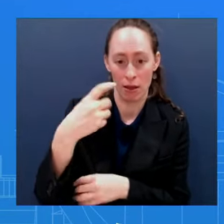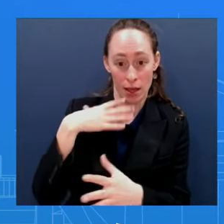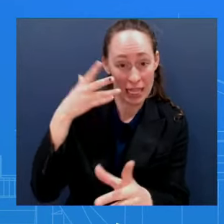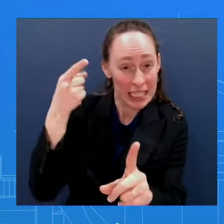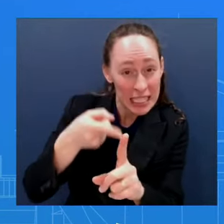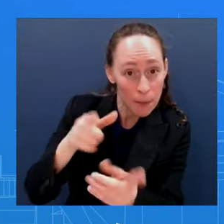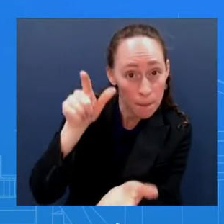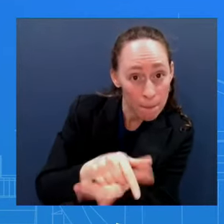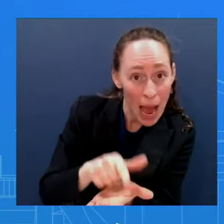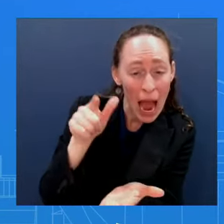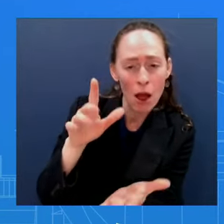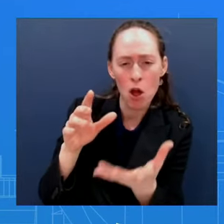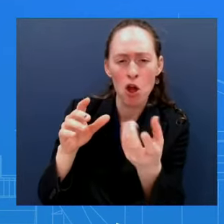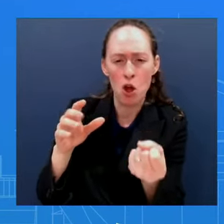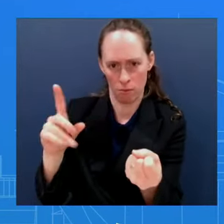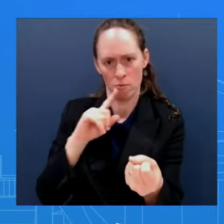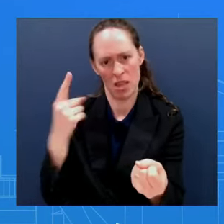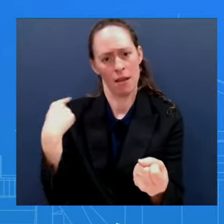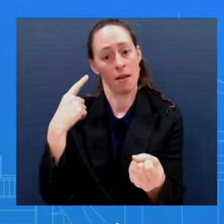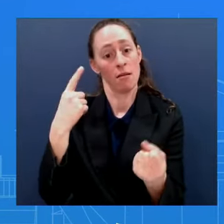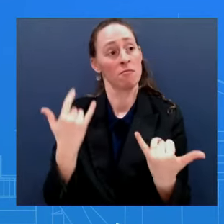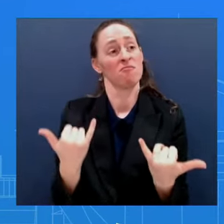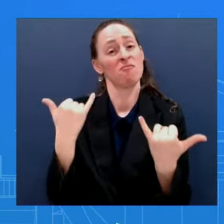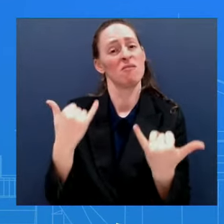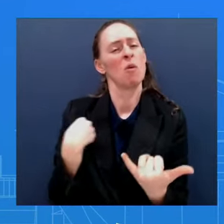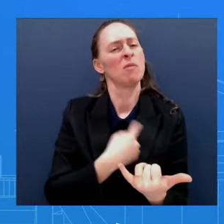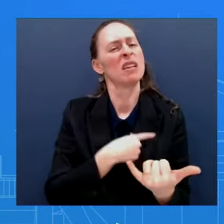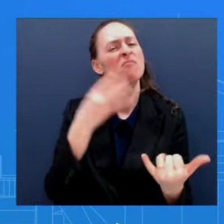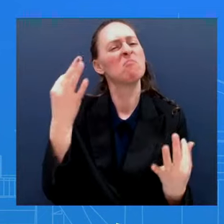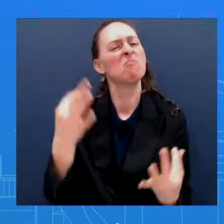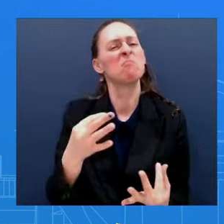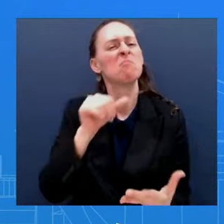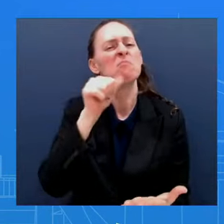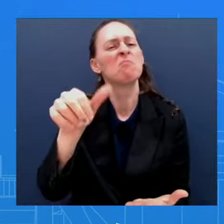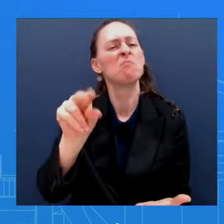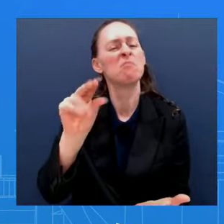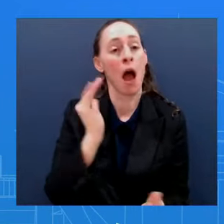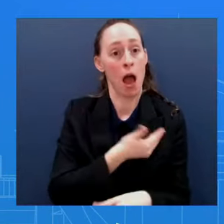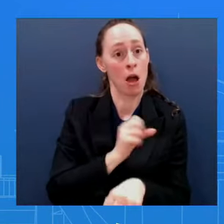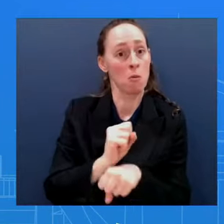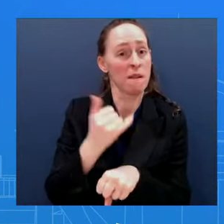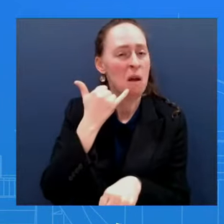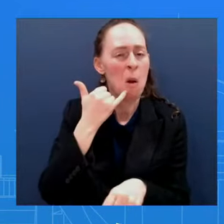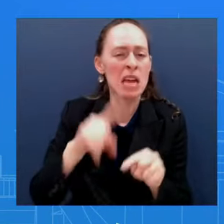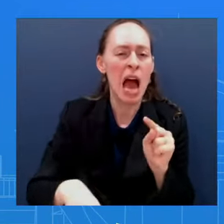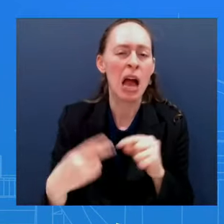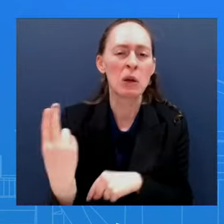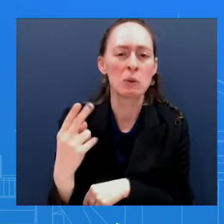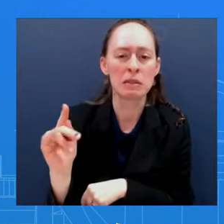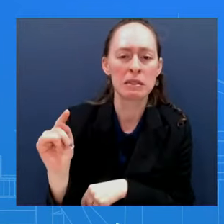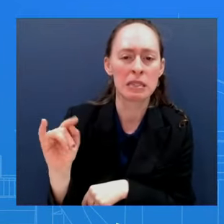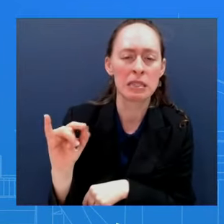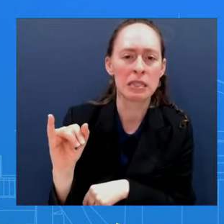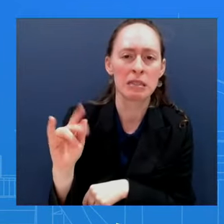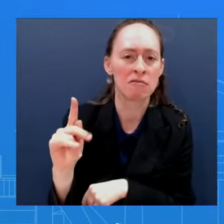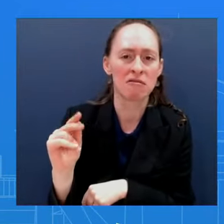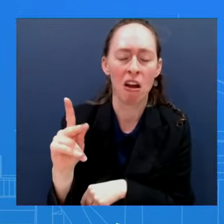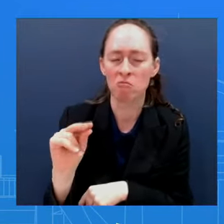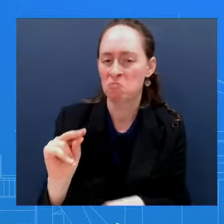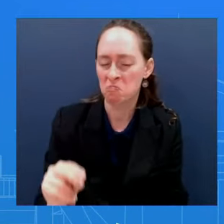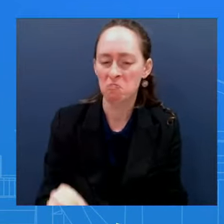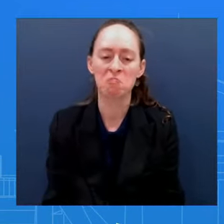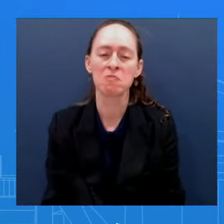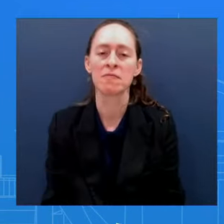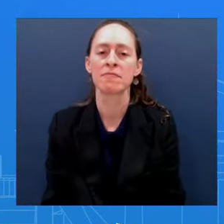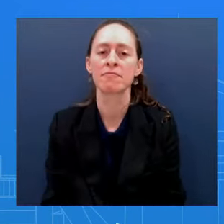So yesterday was the second anniversary of the Biden administration, the Indo-Pacific strategy We have a statement from the NAC, but